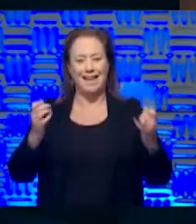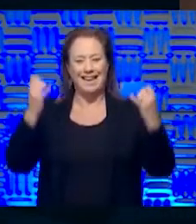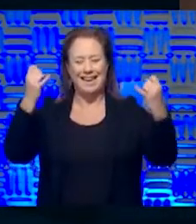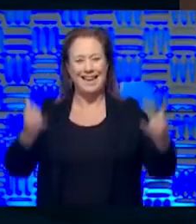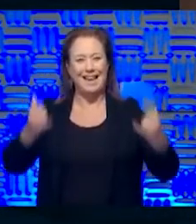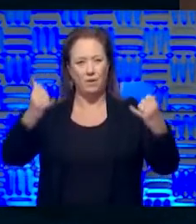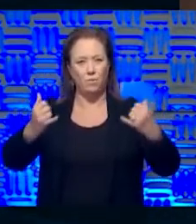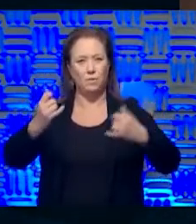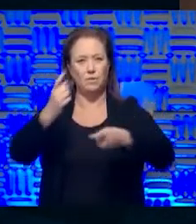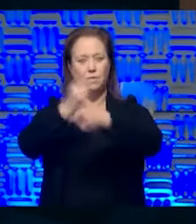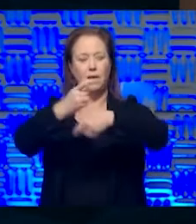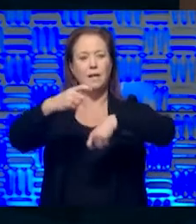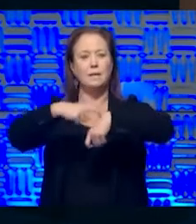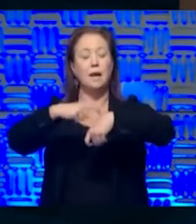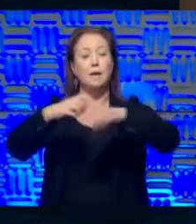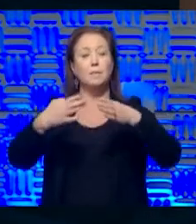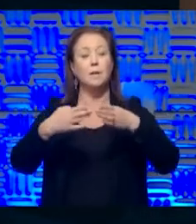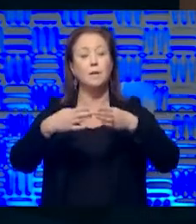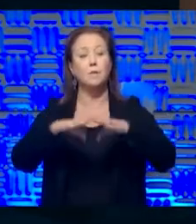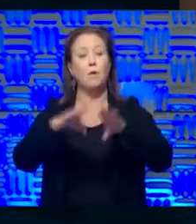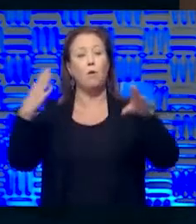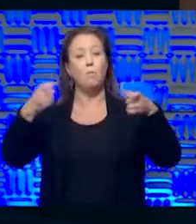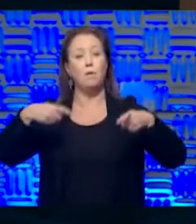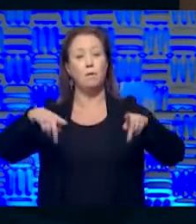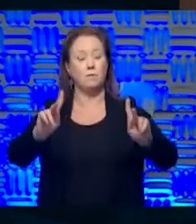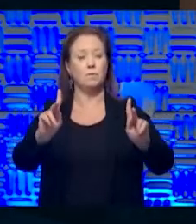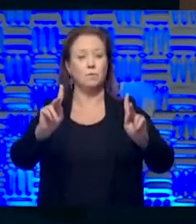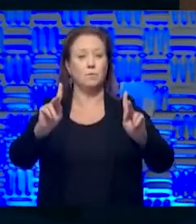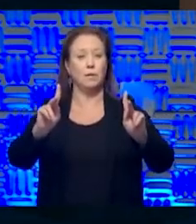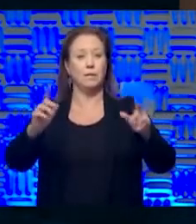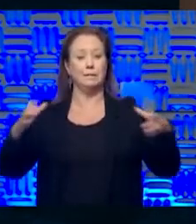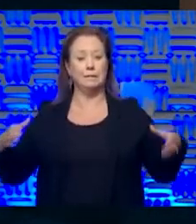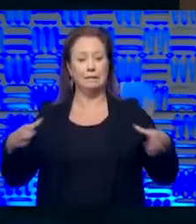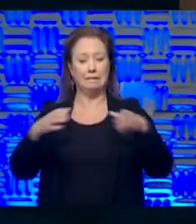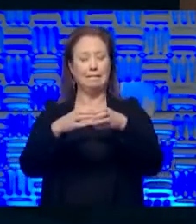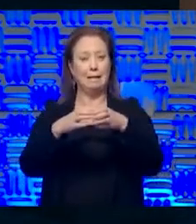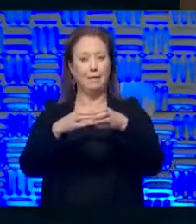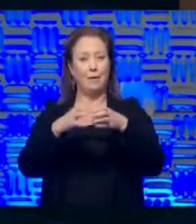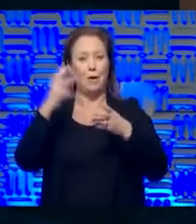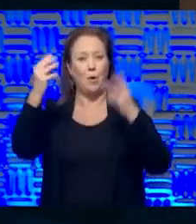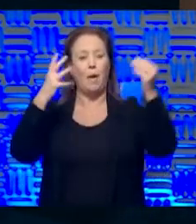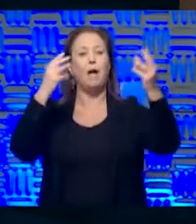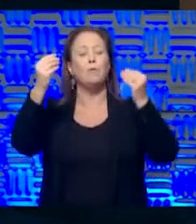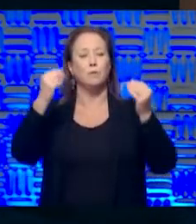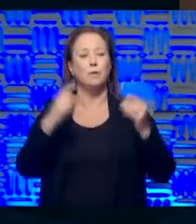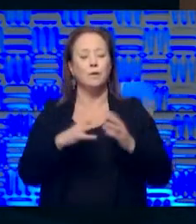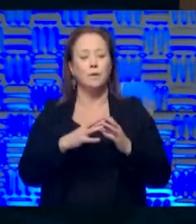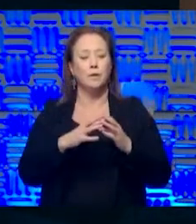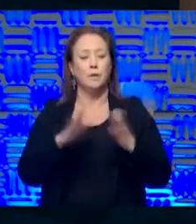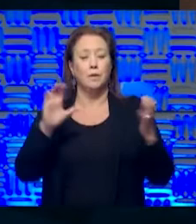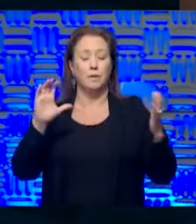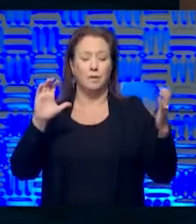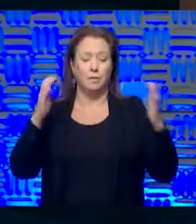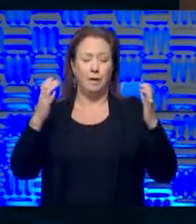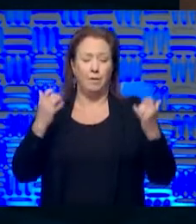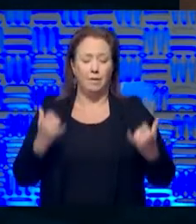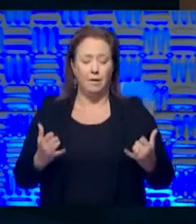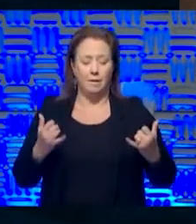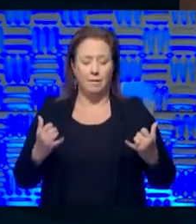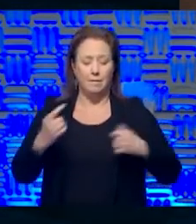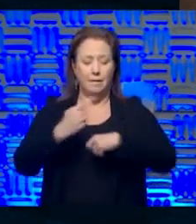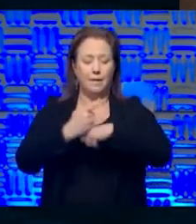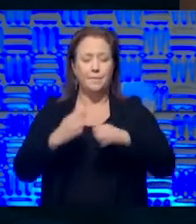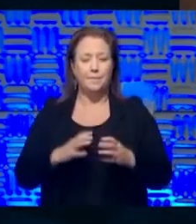right time to open up opportunities for people to get out and about more than what we are experiencing today.